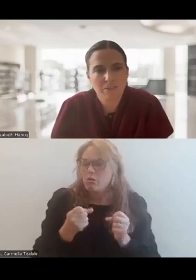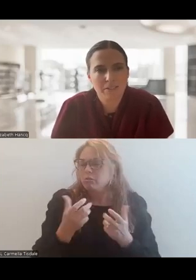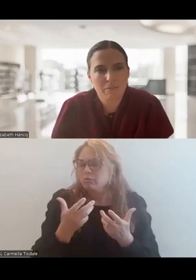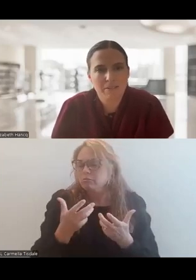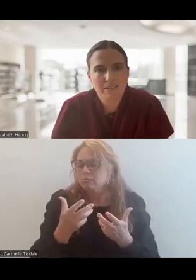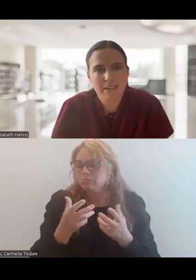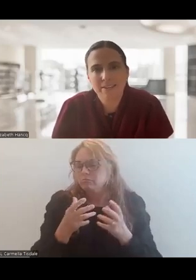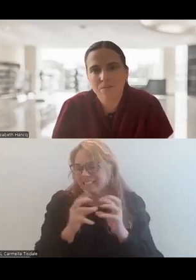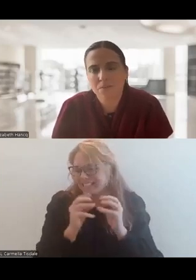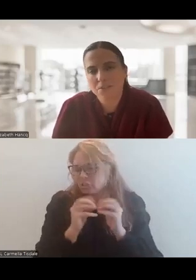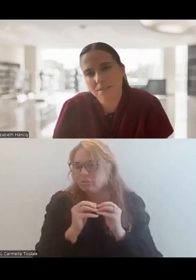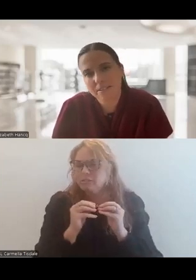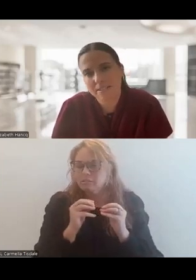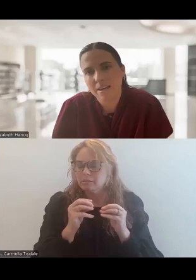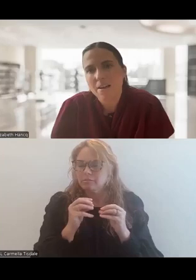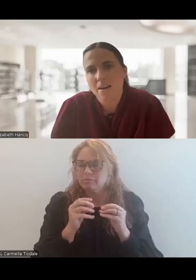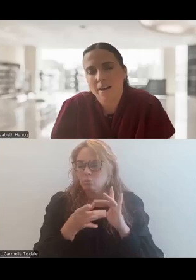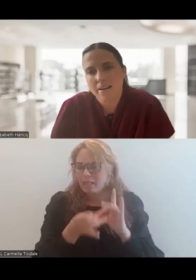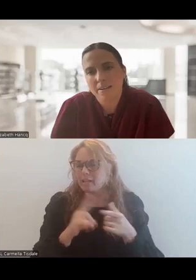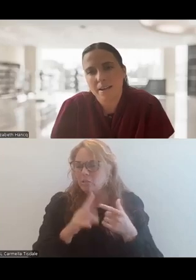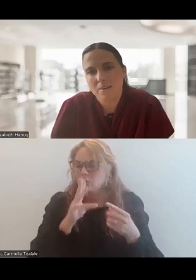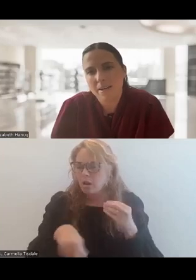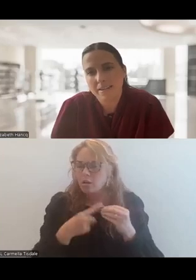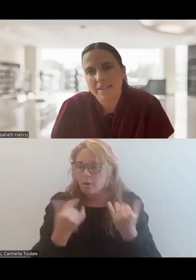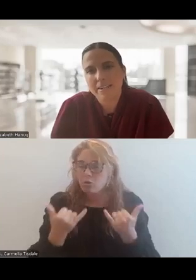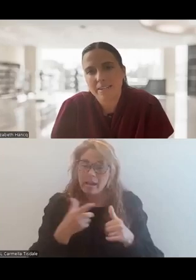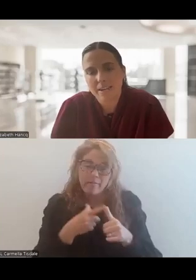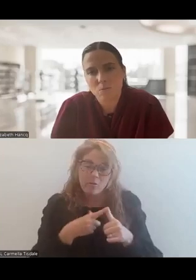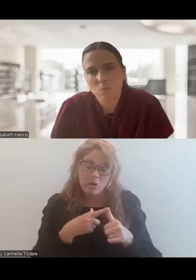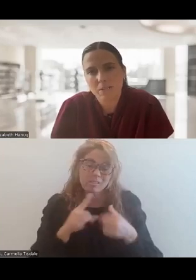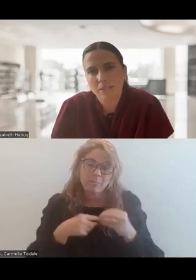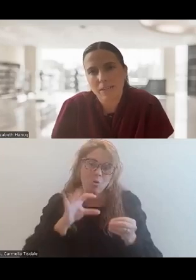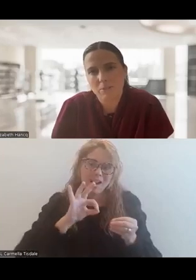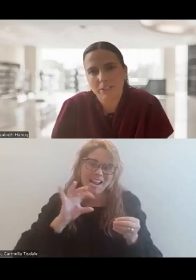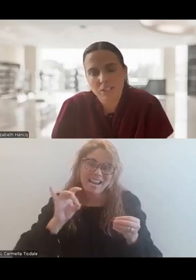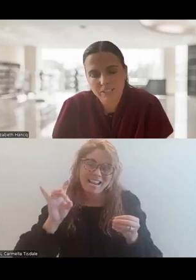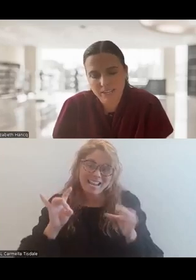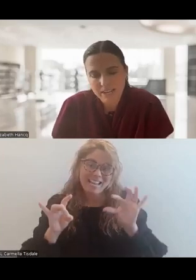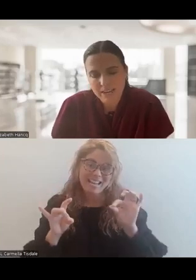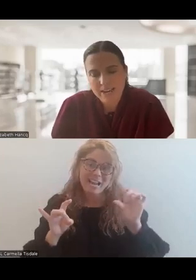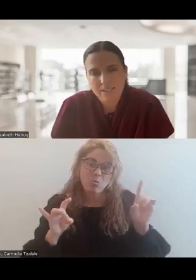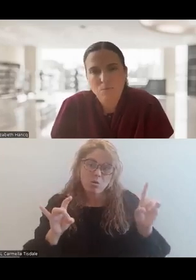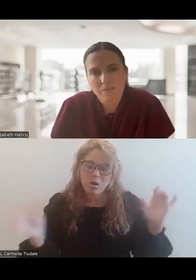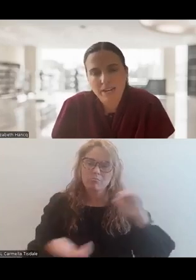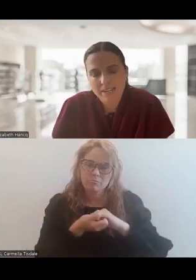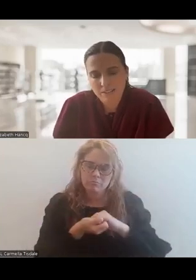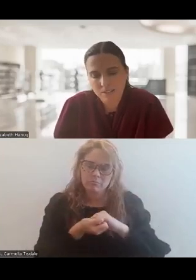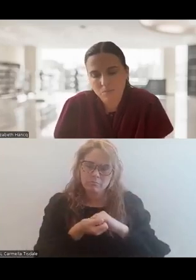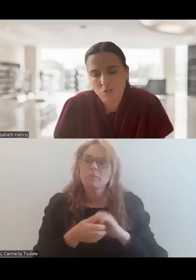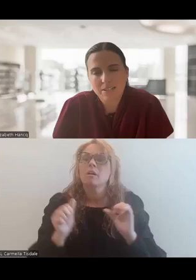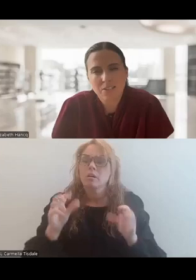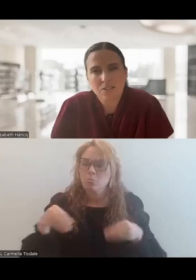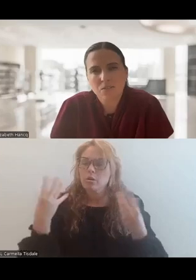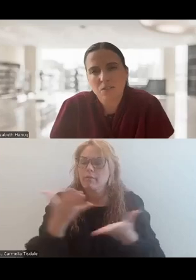what we're talking about today. And the first is on 988 and 911 collaboration and provides